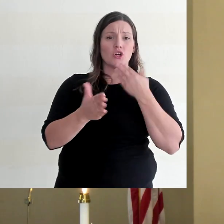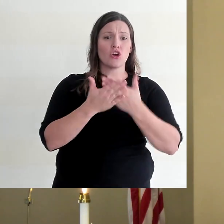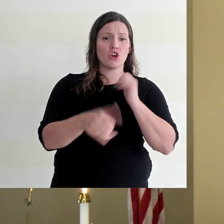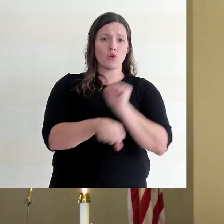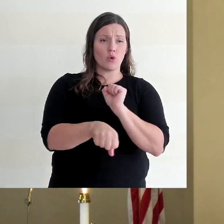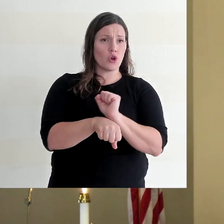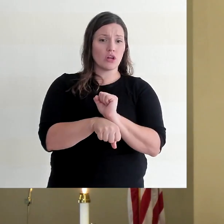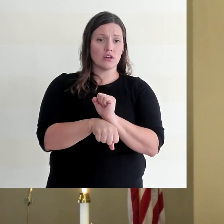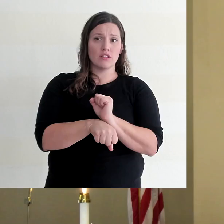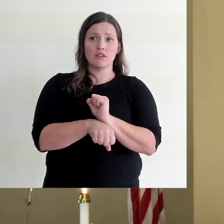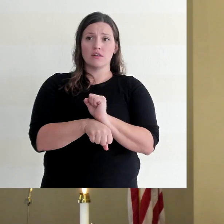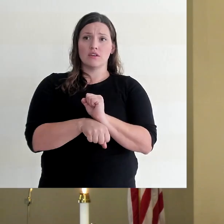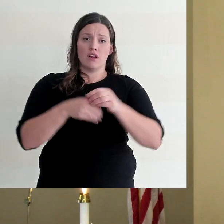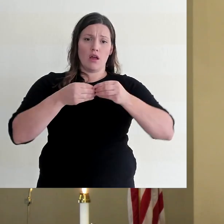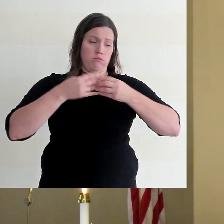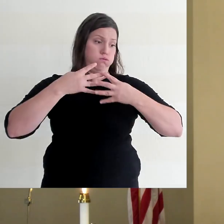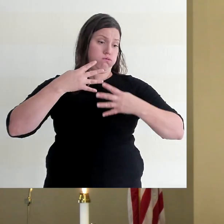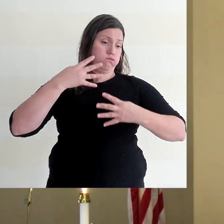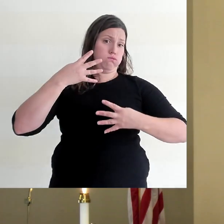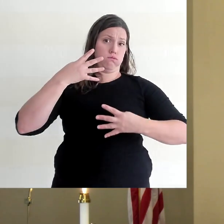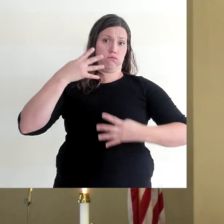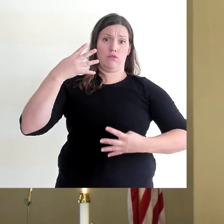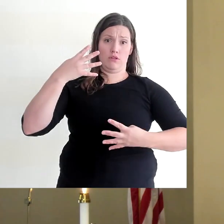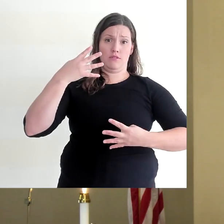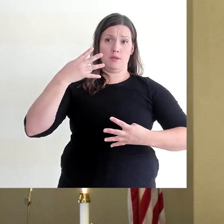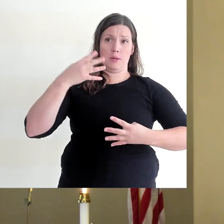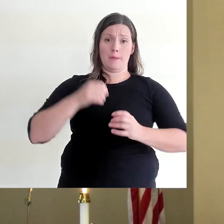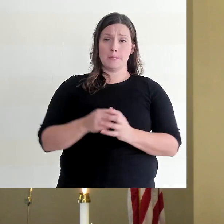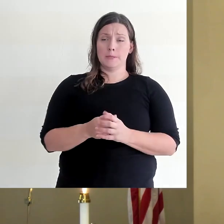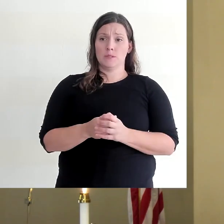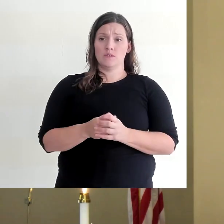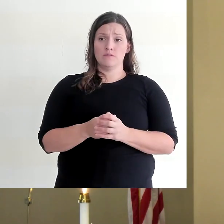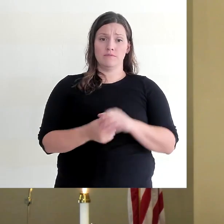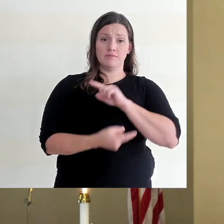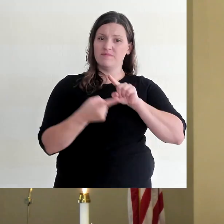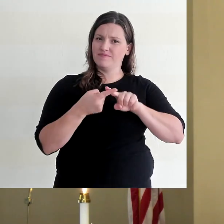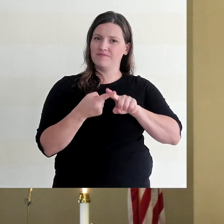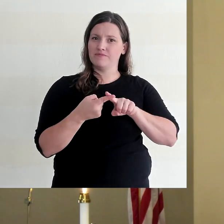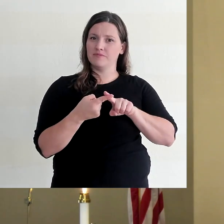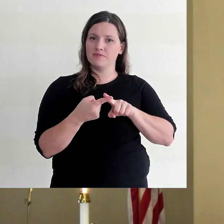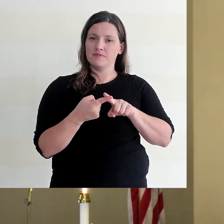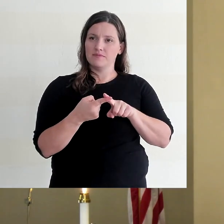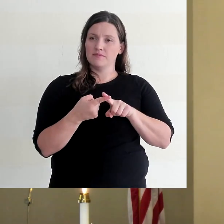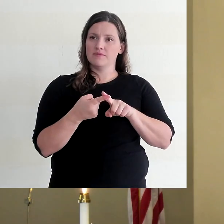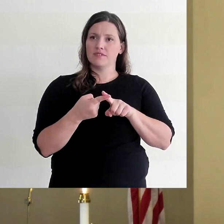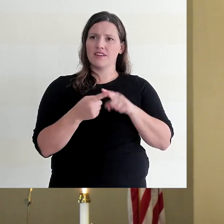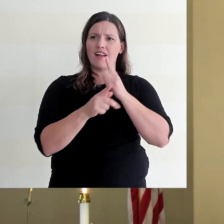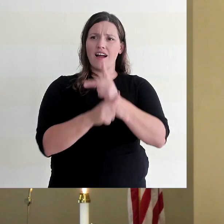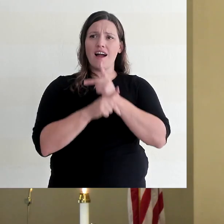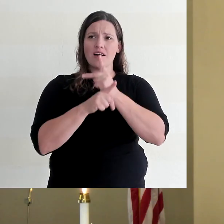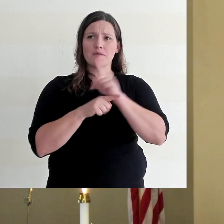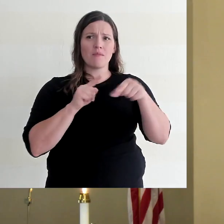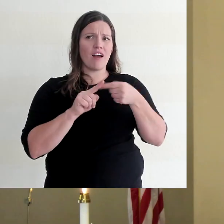good works abound. For instance, we learn that we are to care